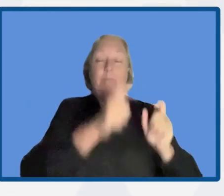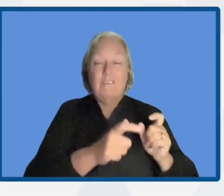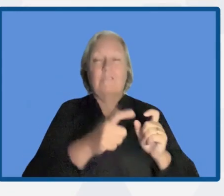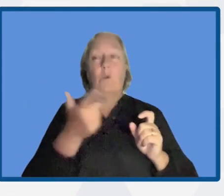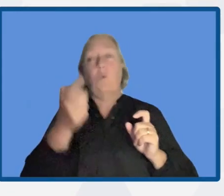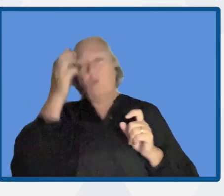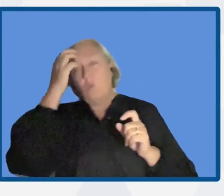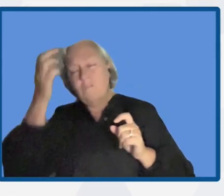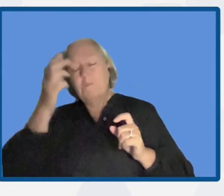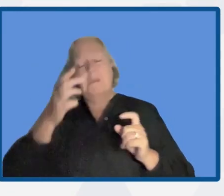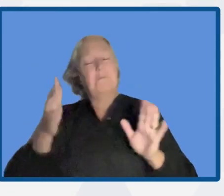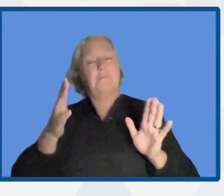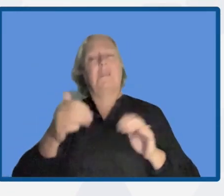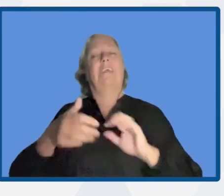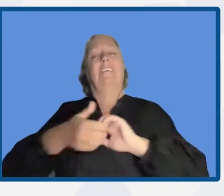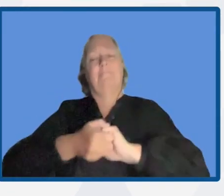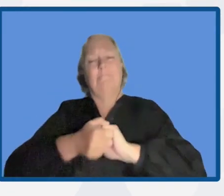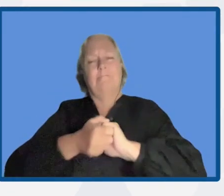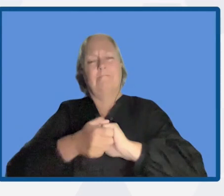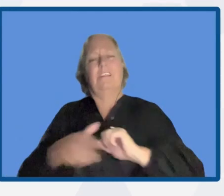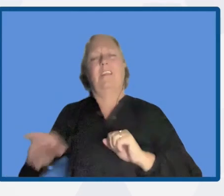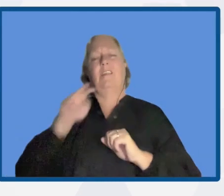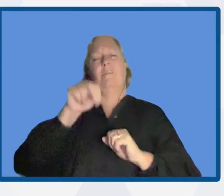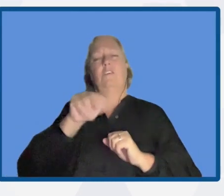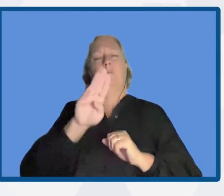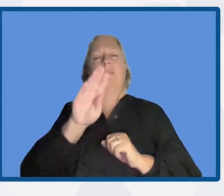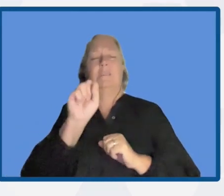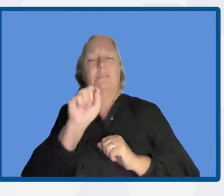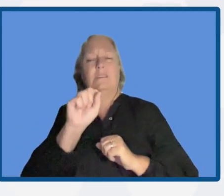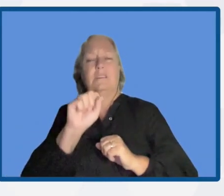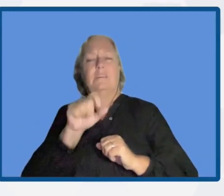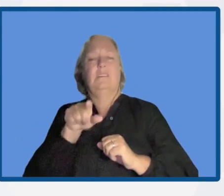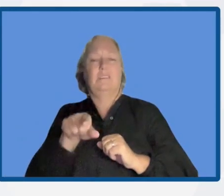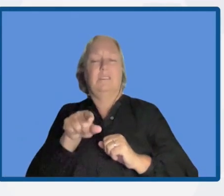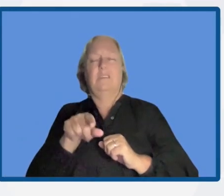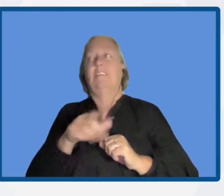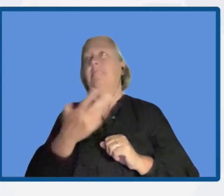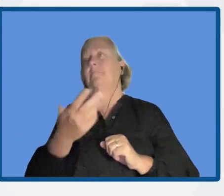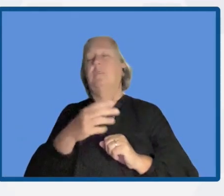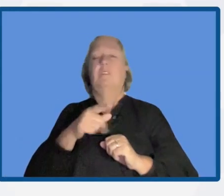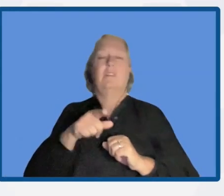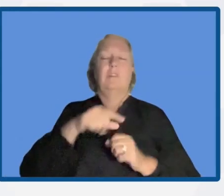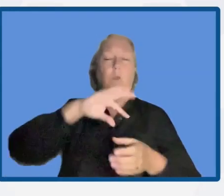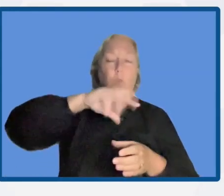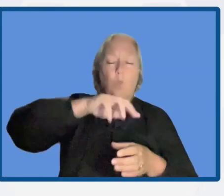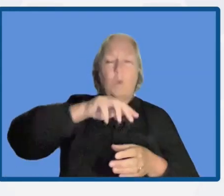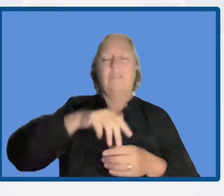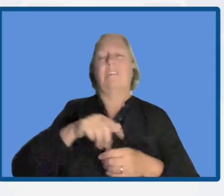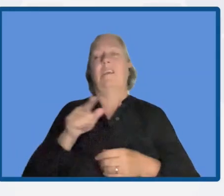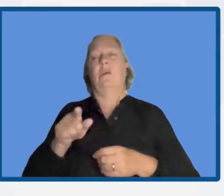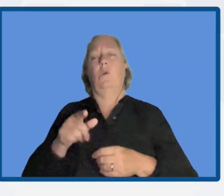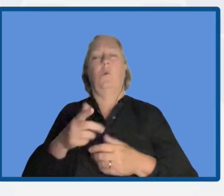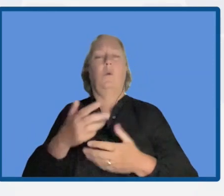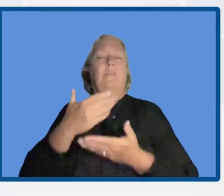around nature-based solutions, either to contribute to water security, adaptation or